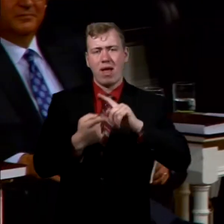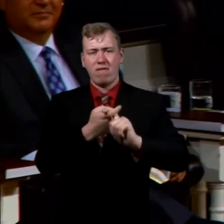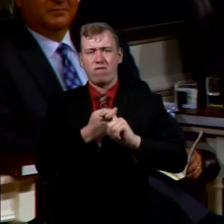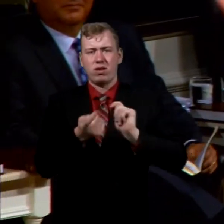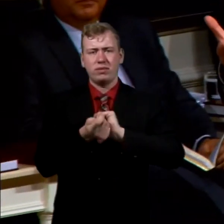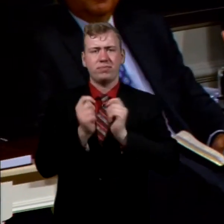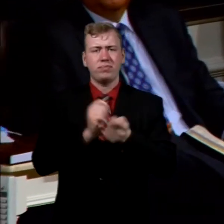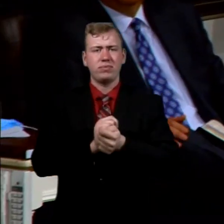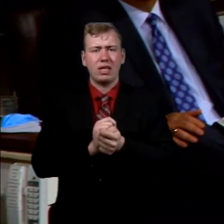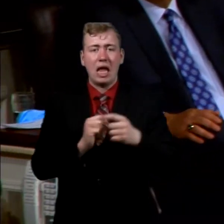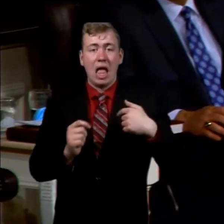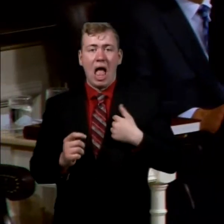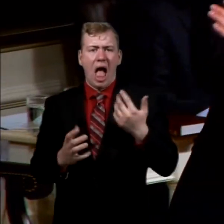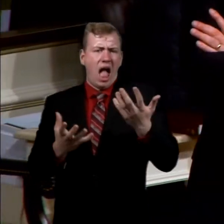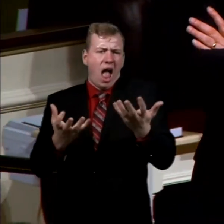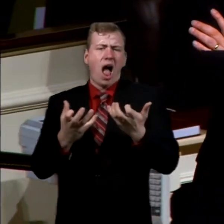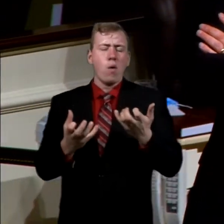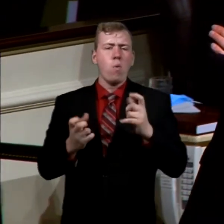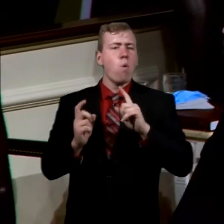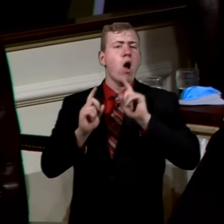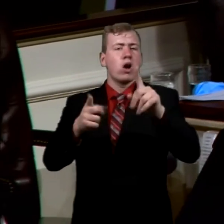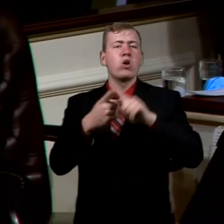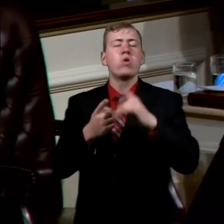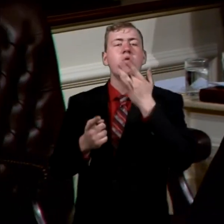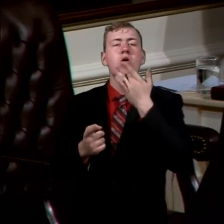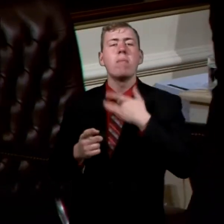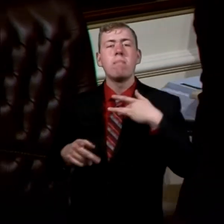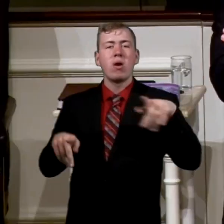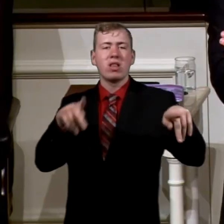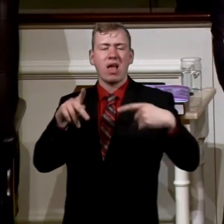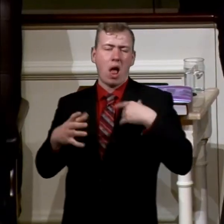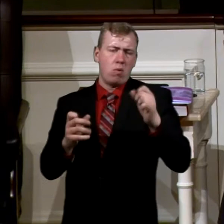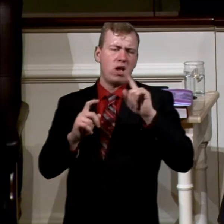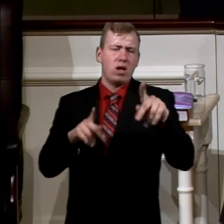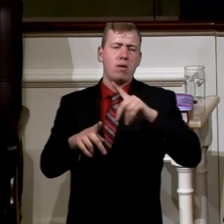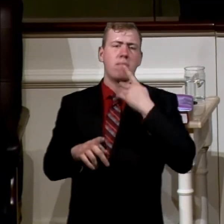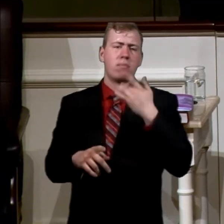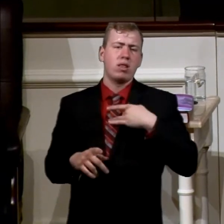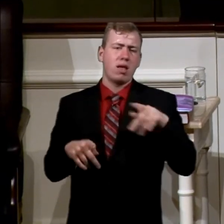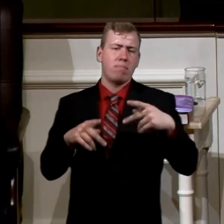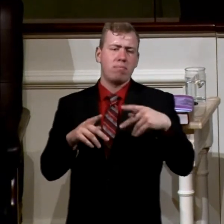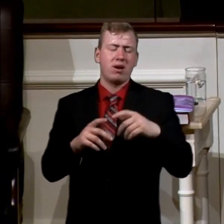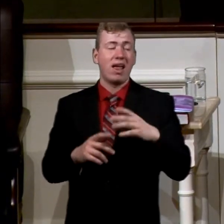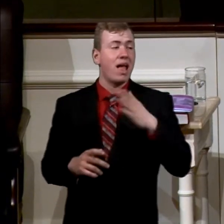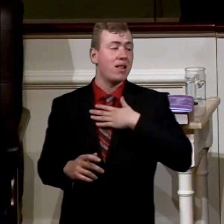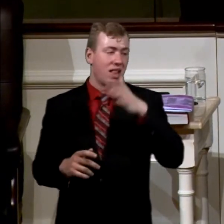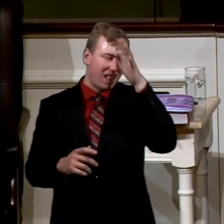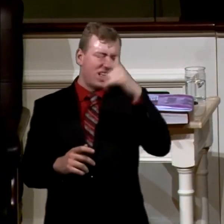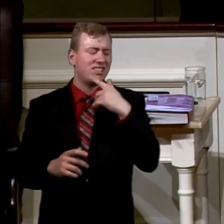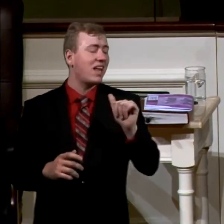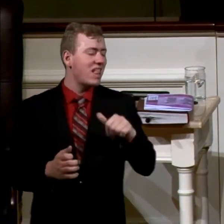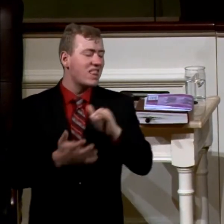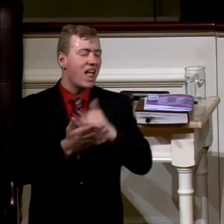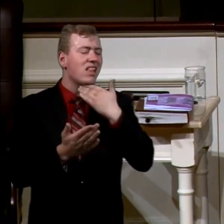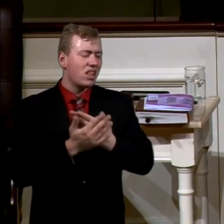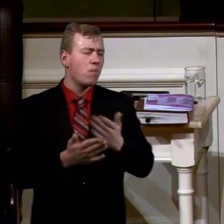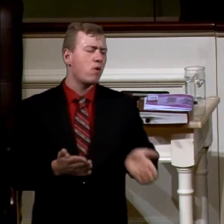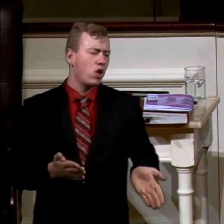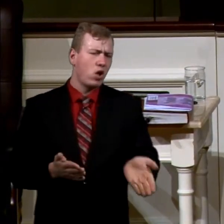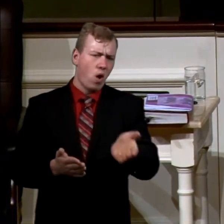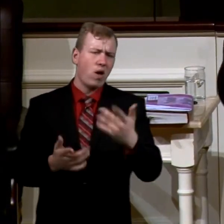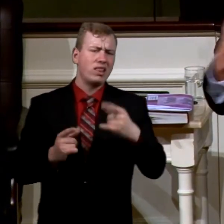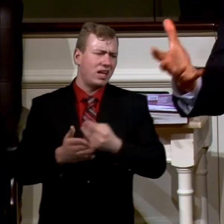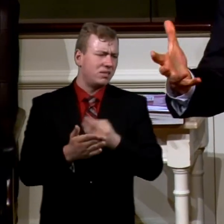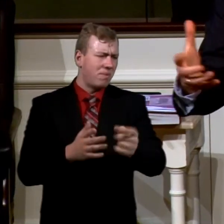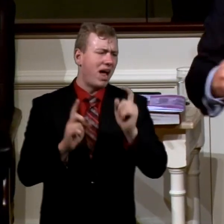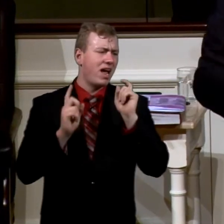And I ended up wanting to go to a birthday party where one of my kids and my dad said, that'd be good. I'll let you go. And let's buy